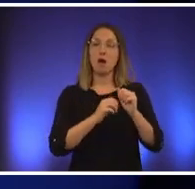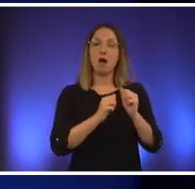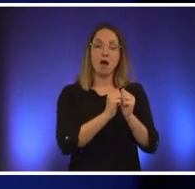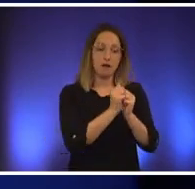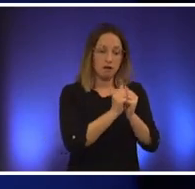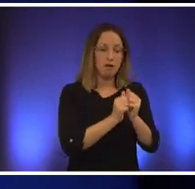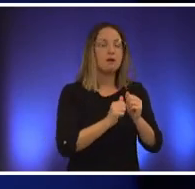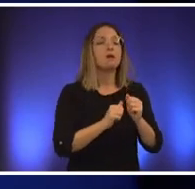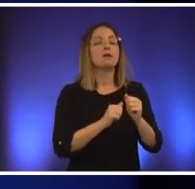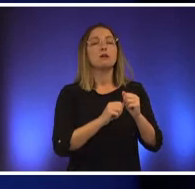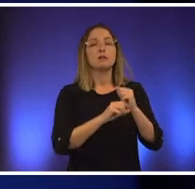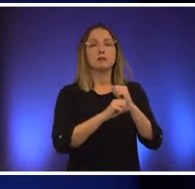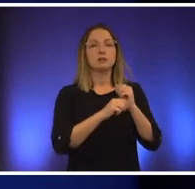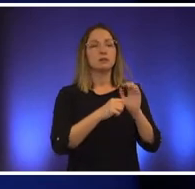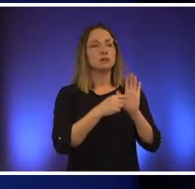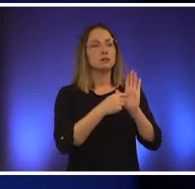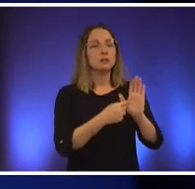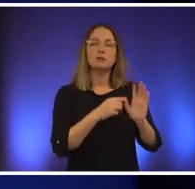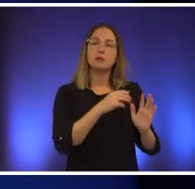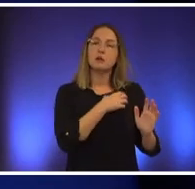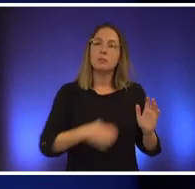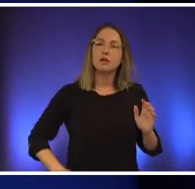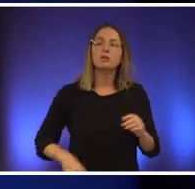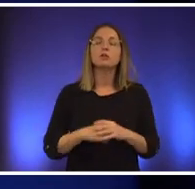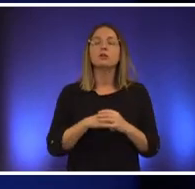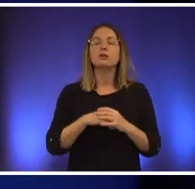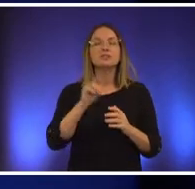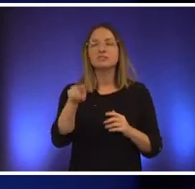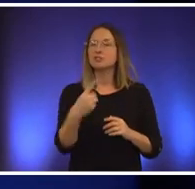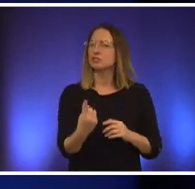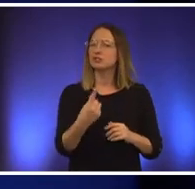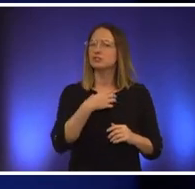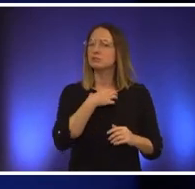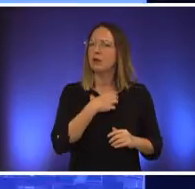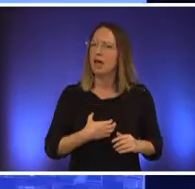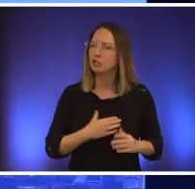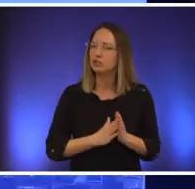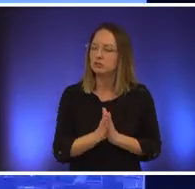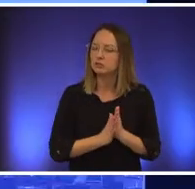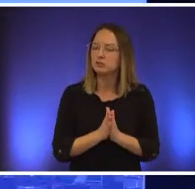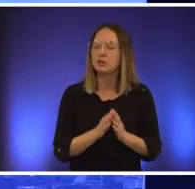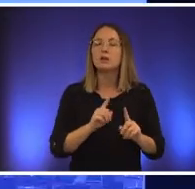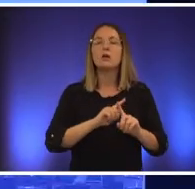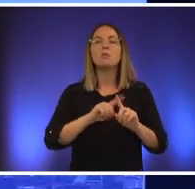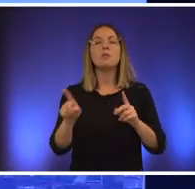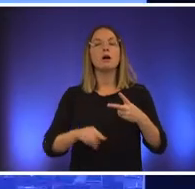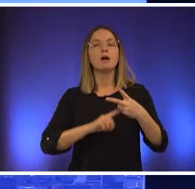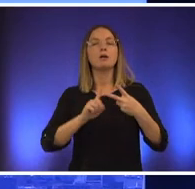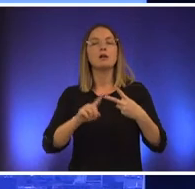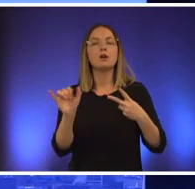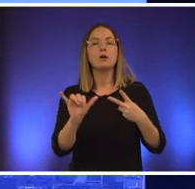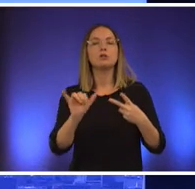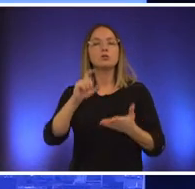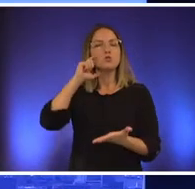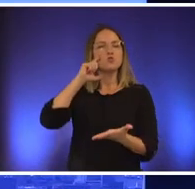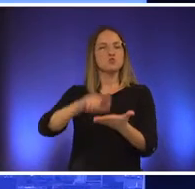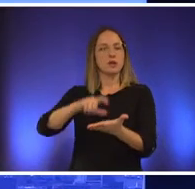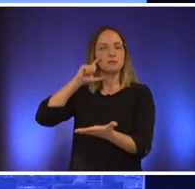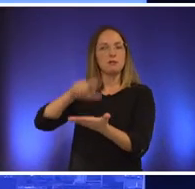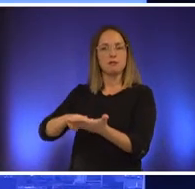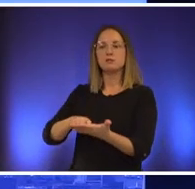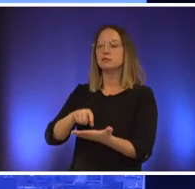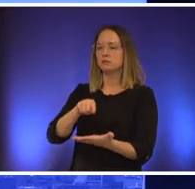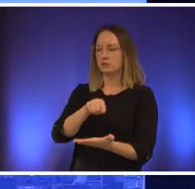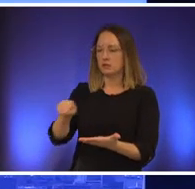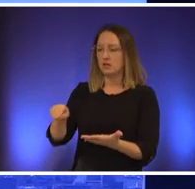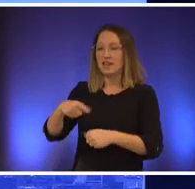only a passion for getting those things done but a recognition that we don't have any time